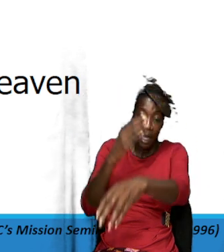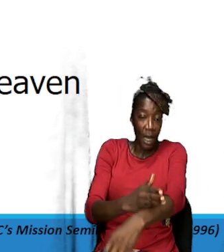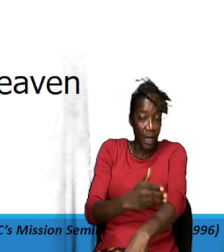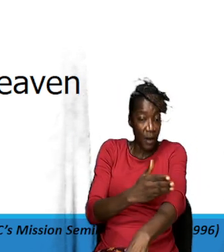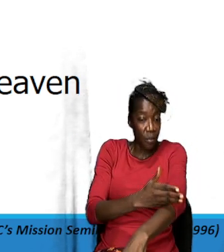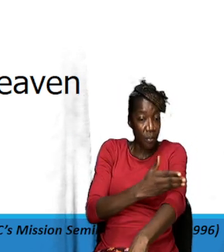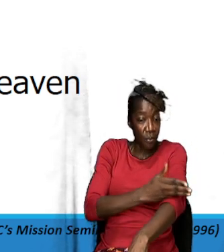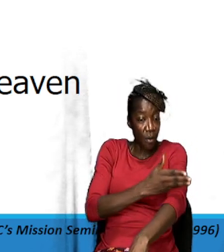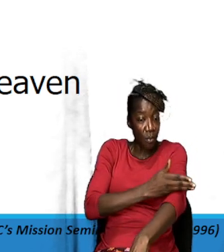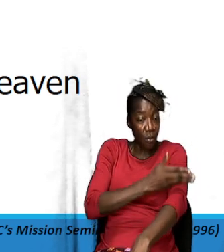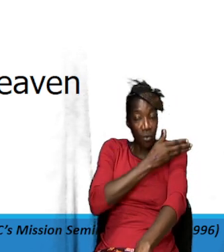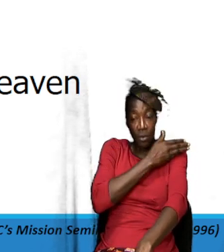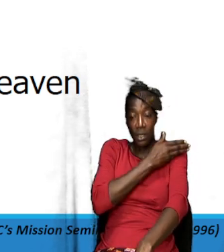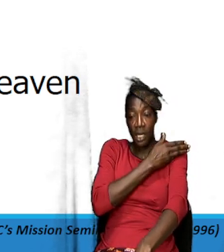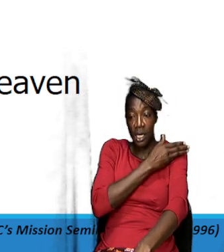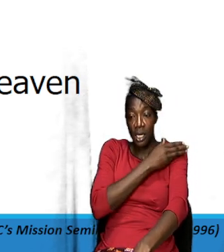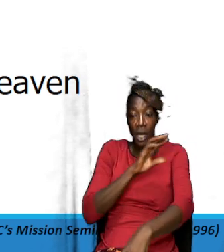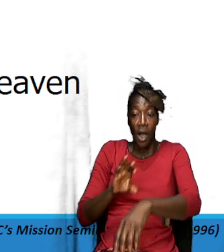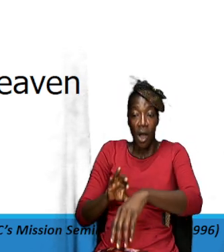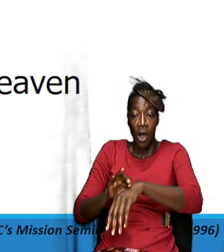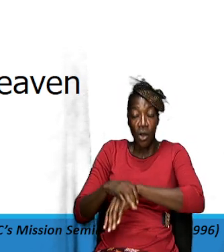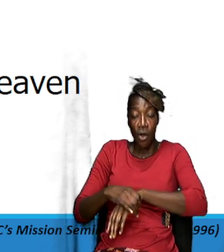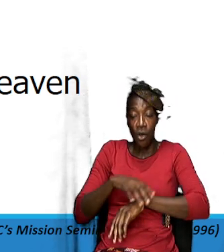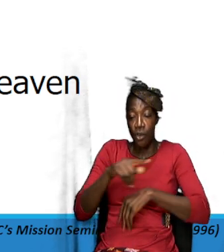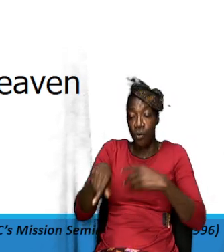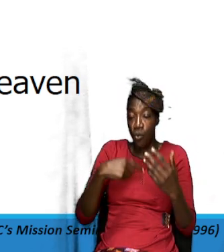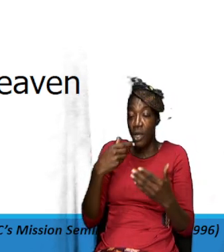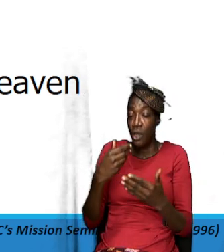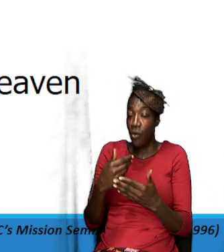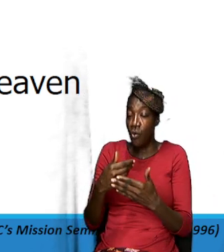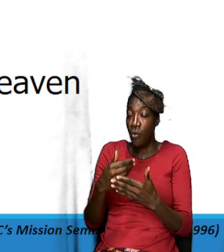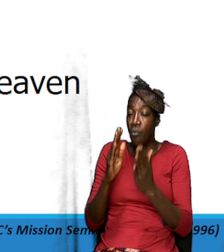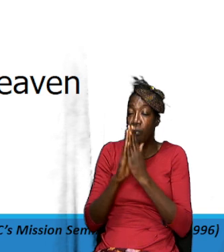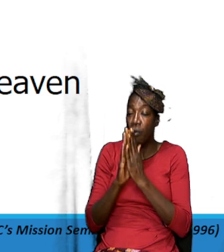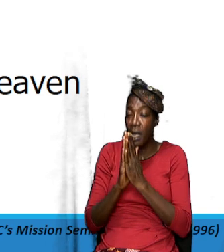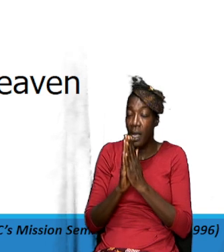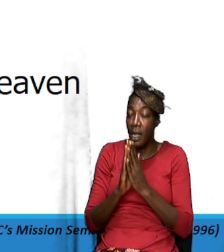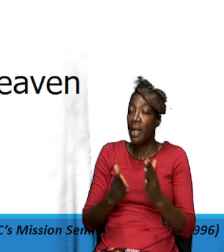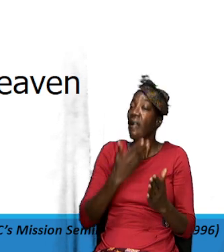earth so when we pray thy kingdom come